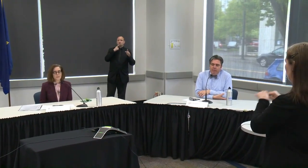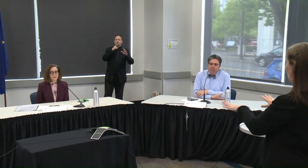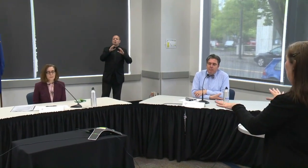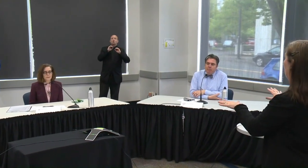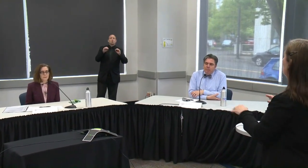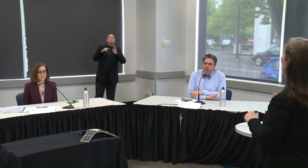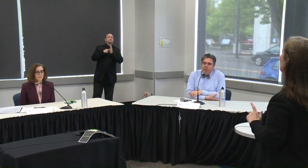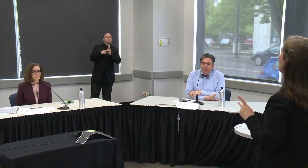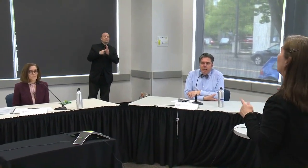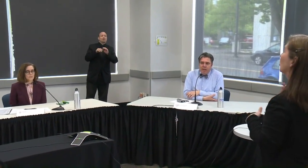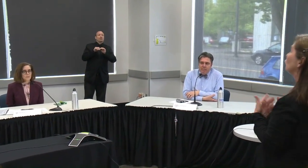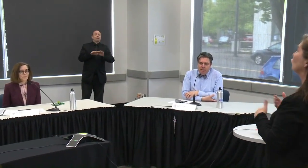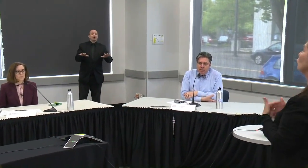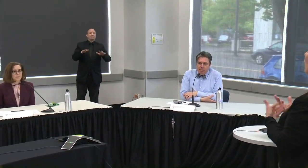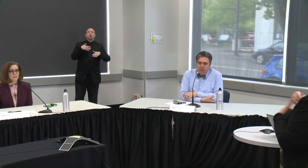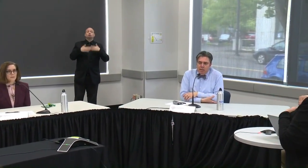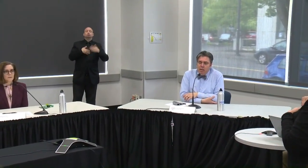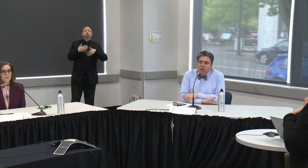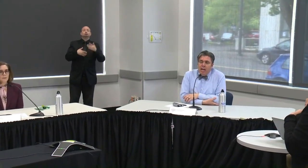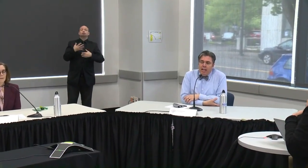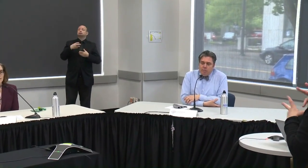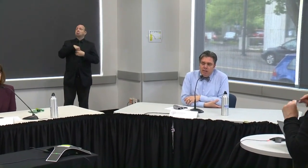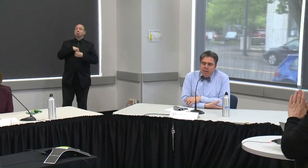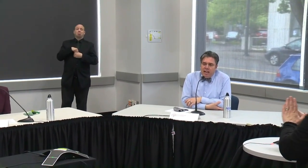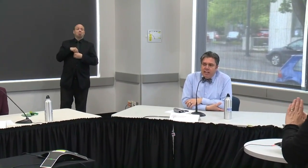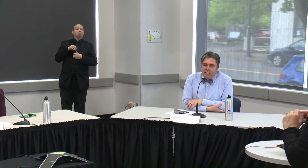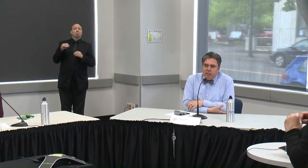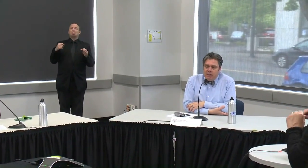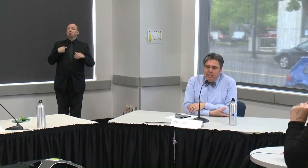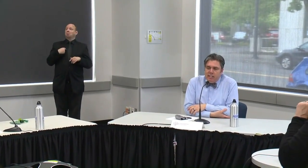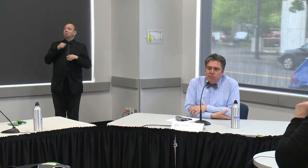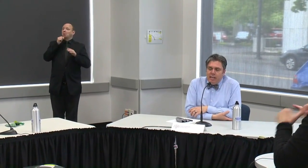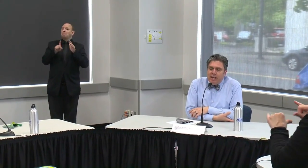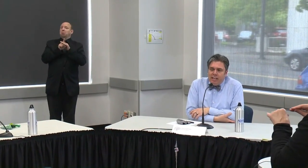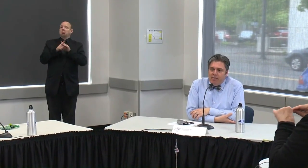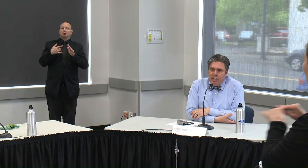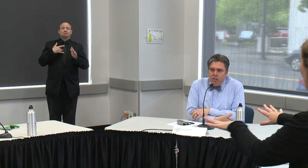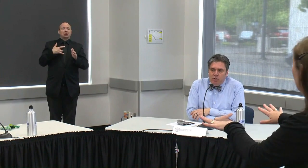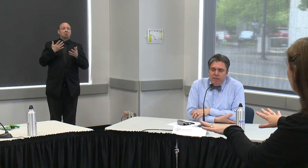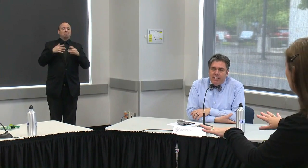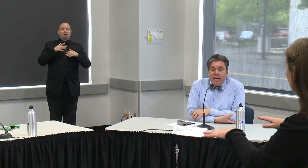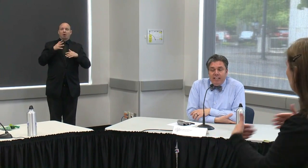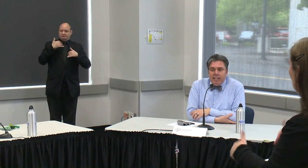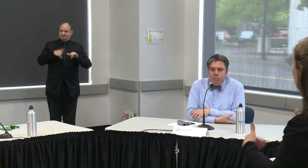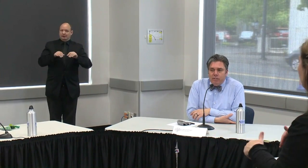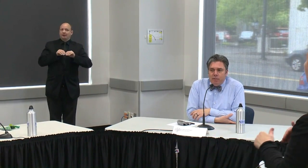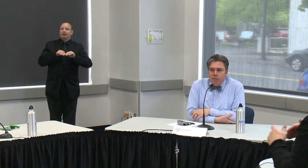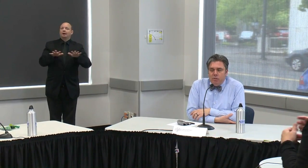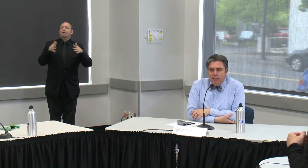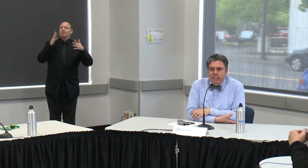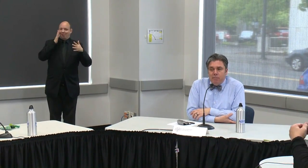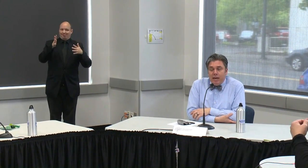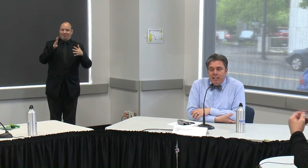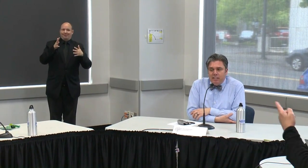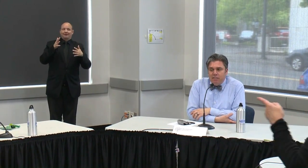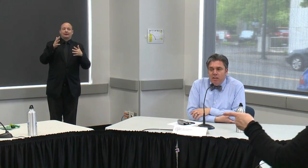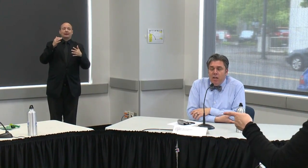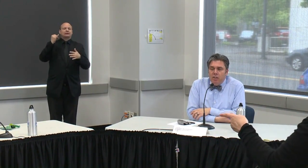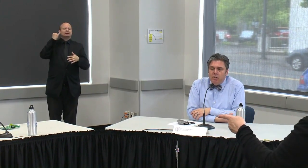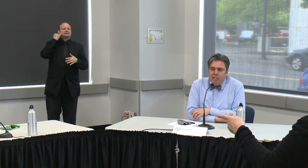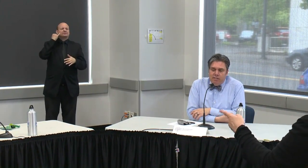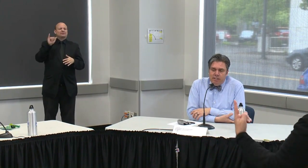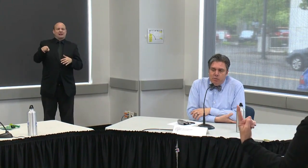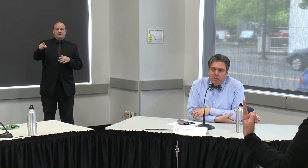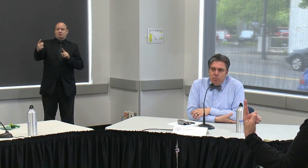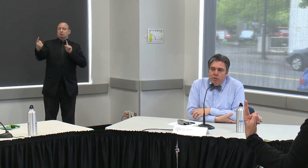people develop symptoms and when they don't have symptoms as part of our contact tracing as we identify those who've had contact with someone who's tested positive